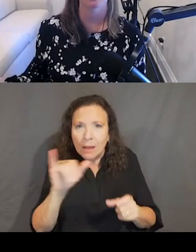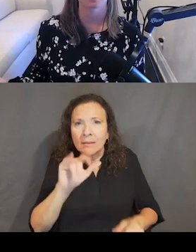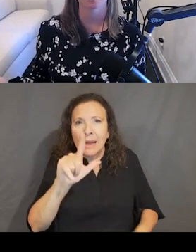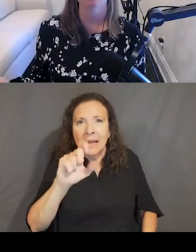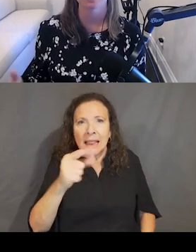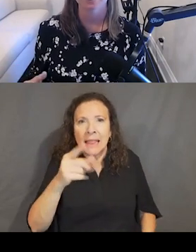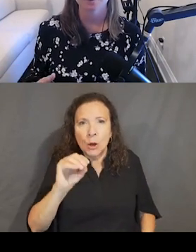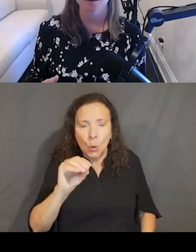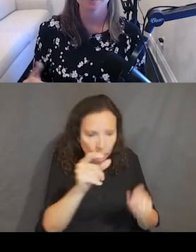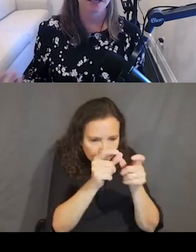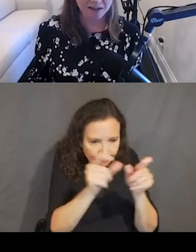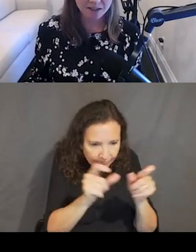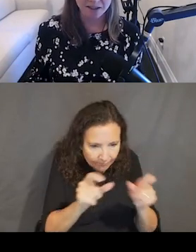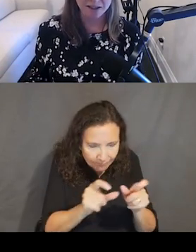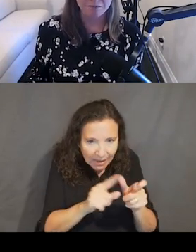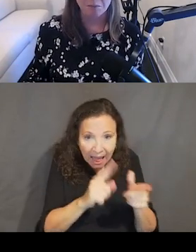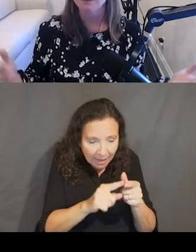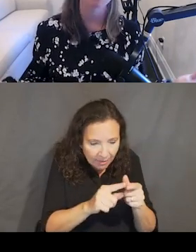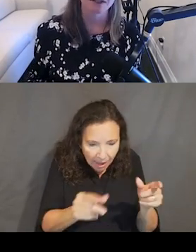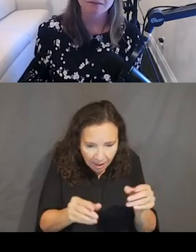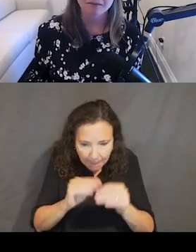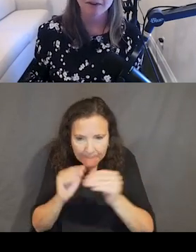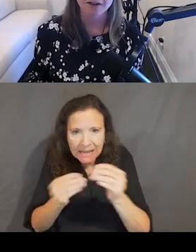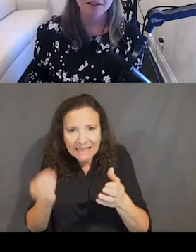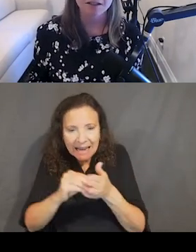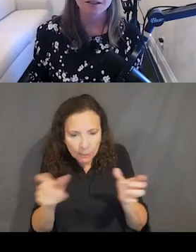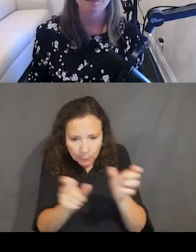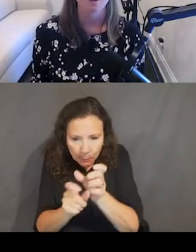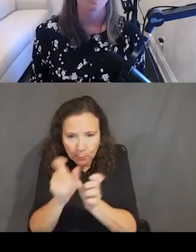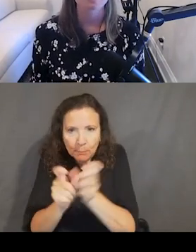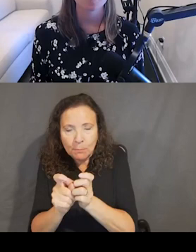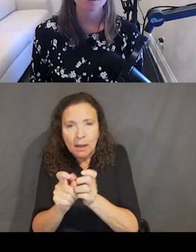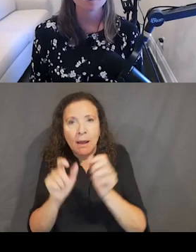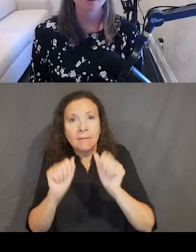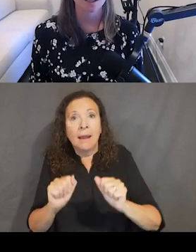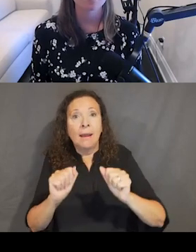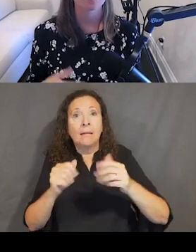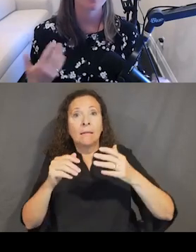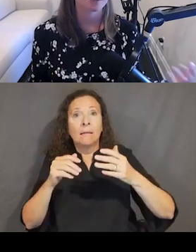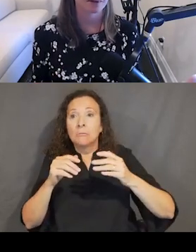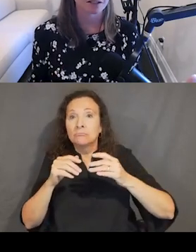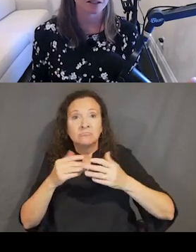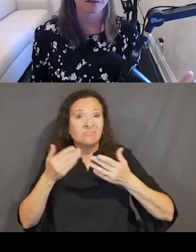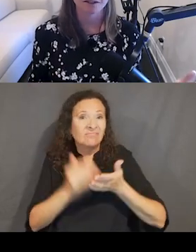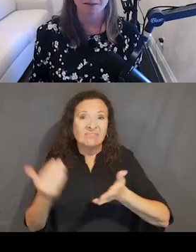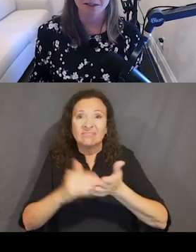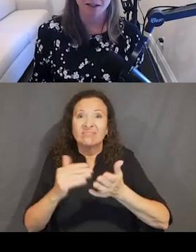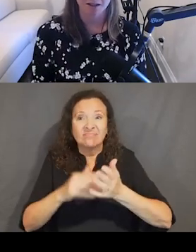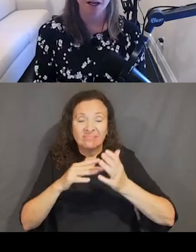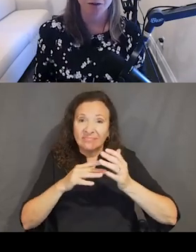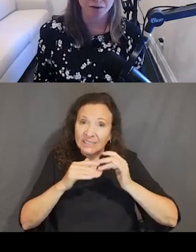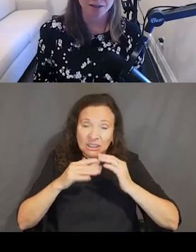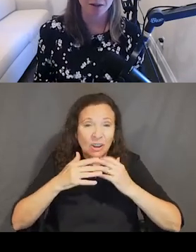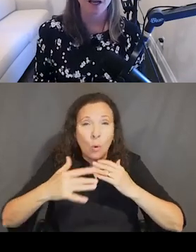interfaces back up into potentially infinite variations. So on screen, I'm showing my depiction of atomic